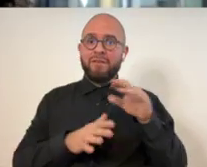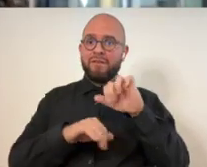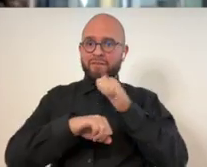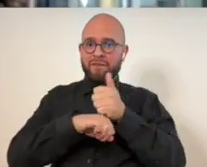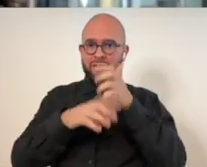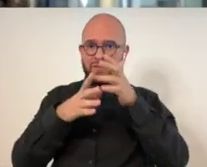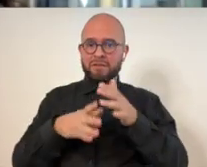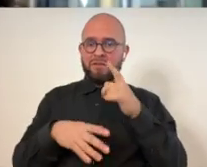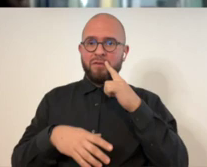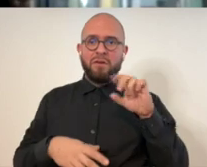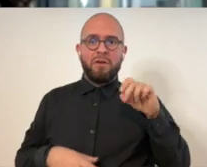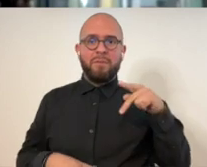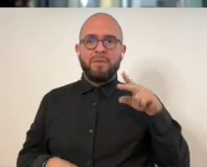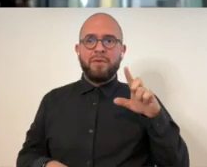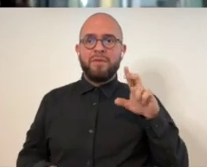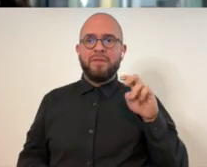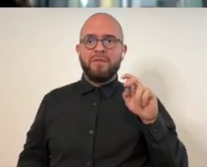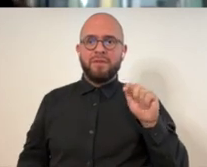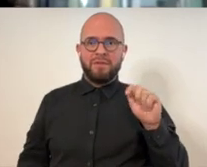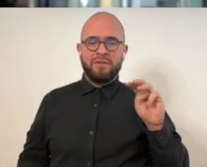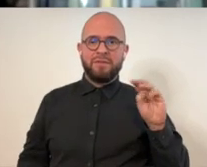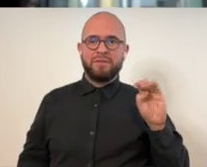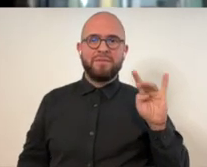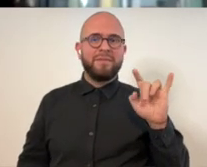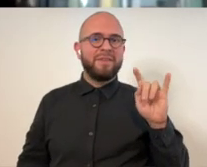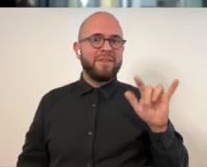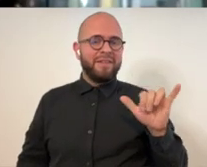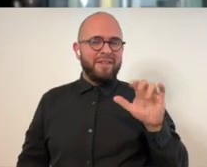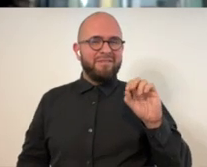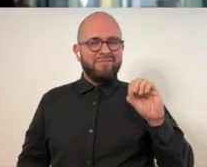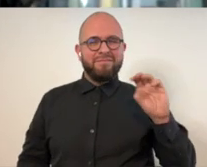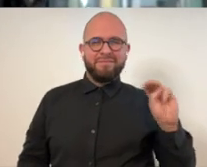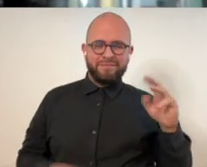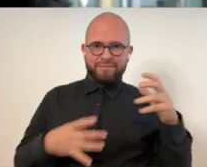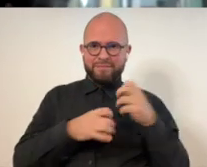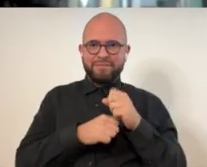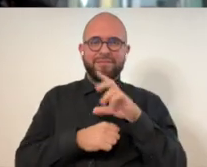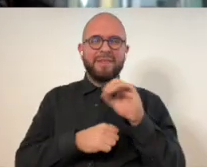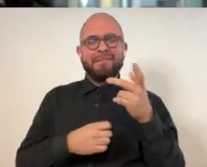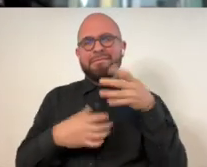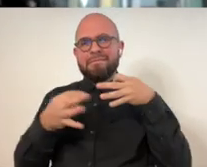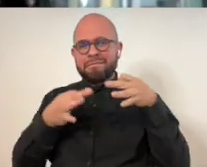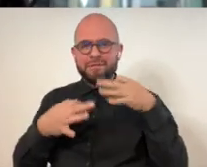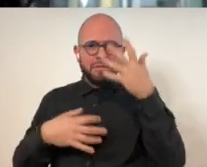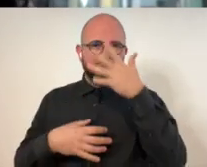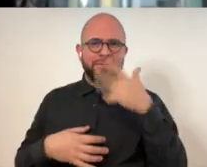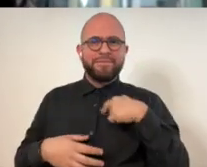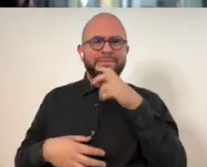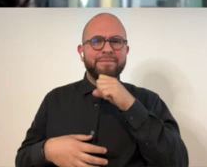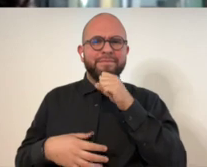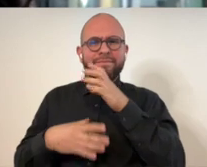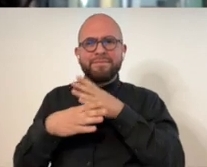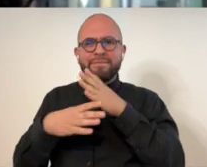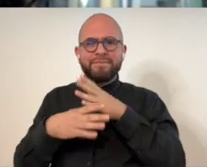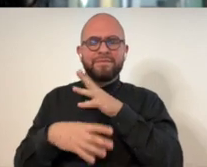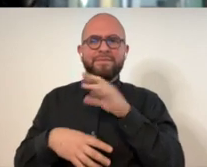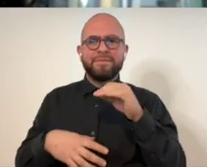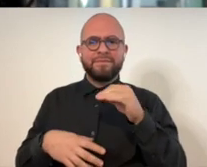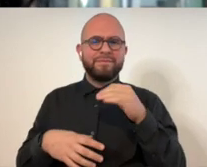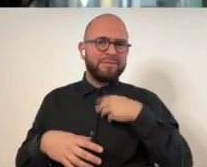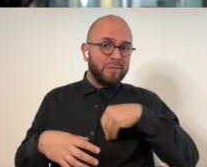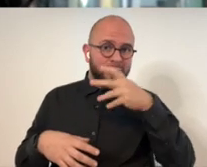I am Laura Brody. I'm the primary curator and the founder for Opulent Mobility. And for description purposes,